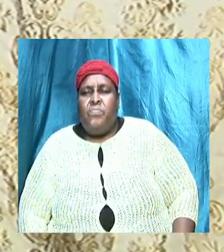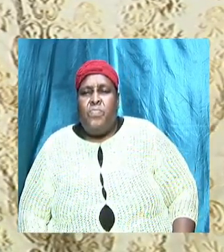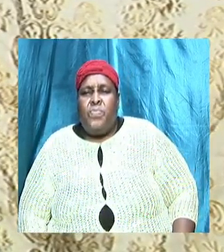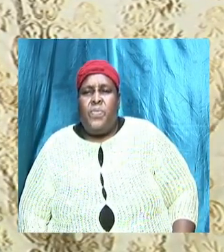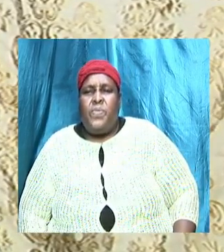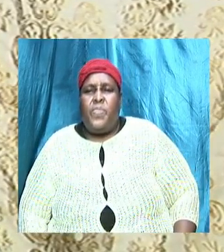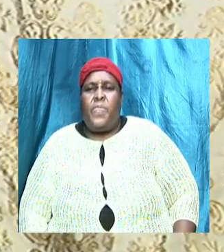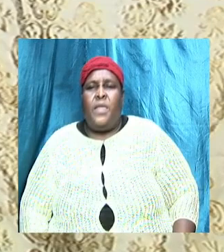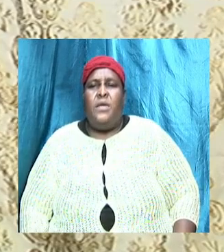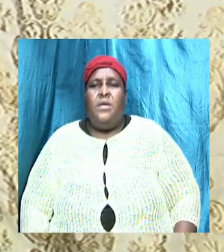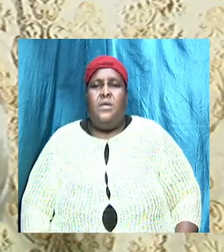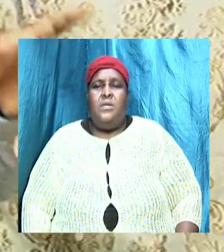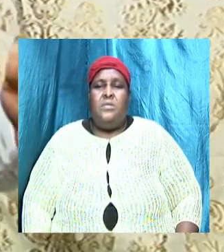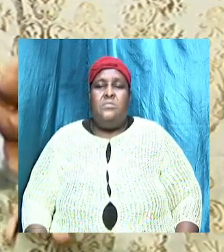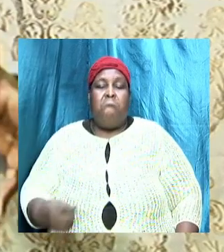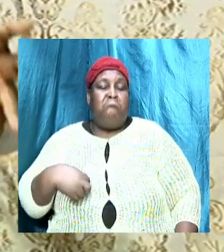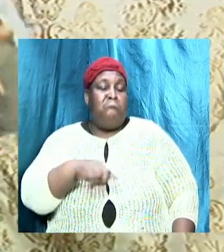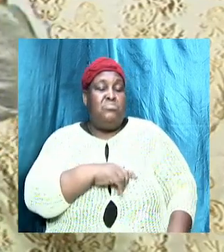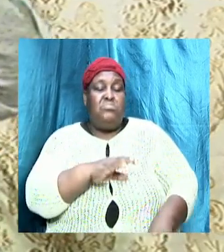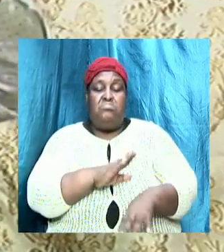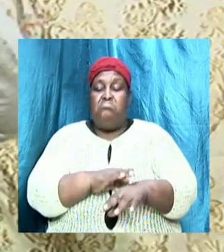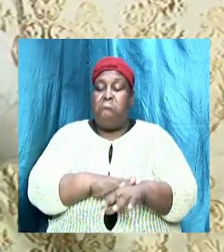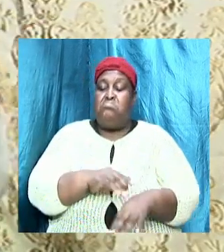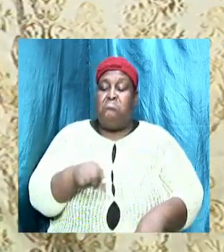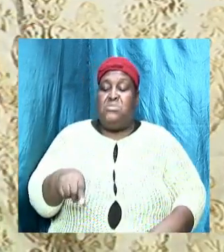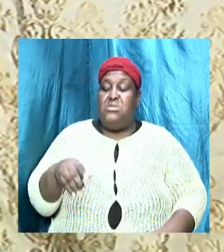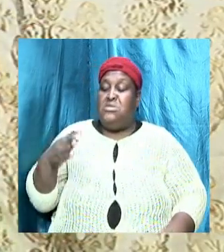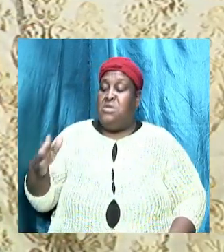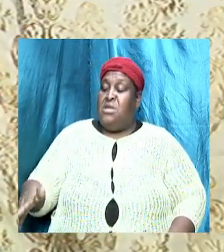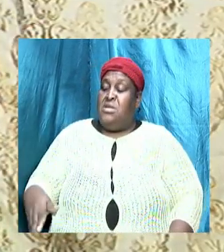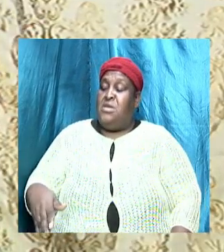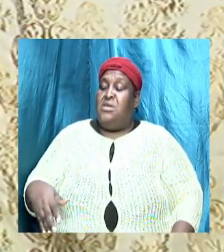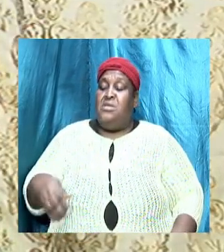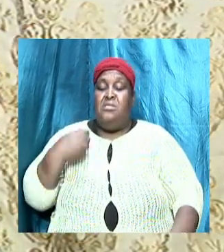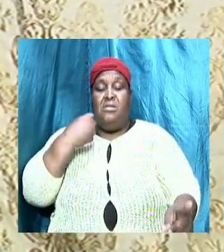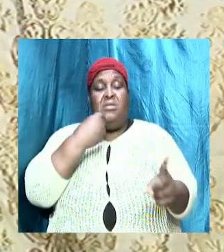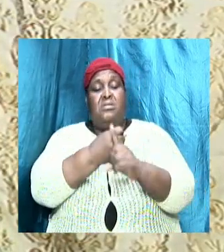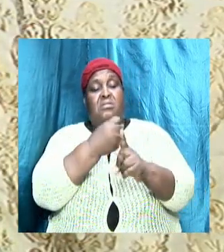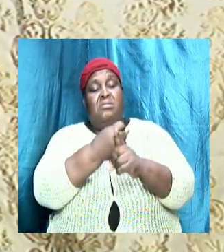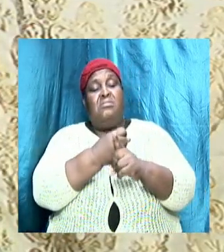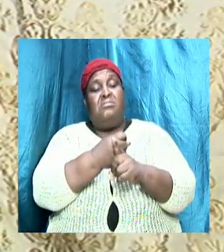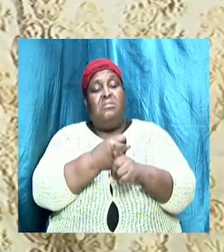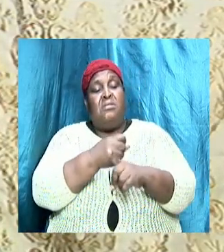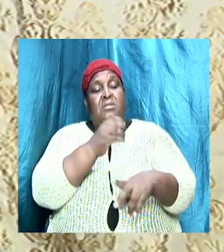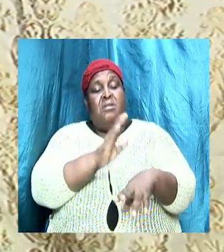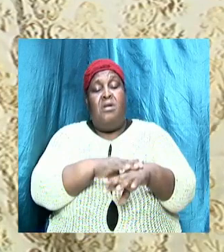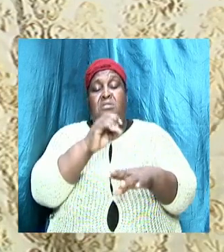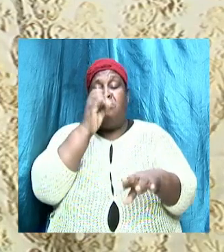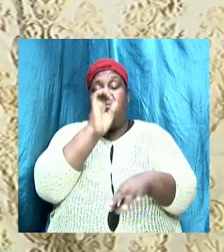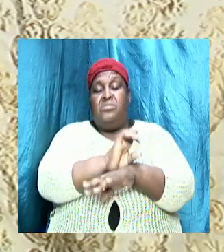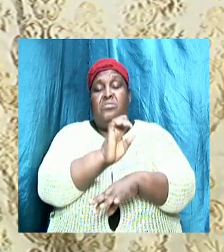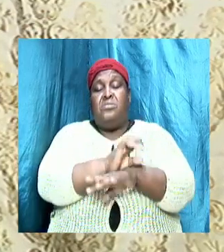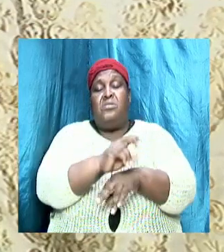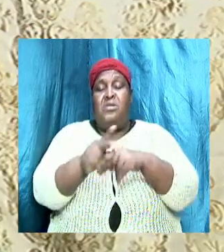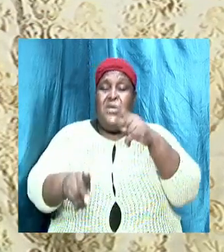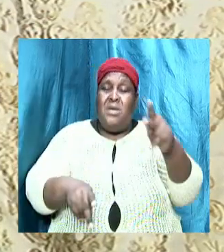so we on this side might look at it and say but it is an attack on the church because guess what people are not going